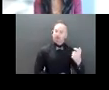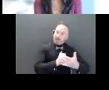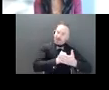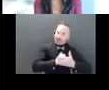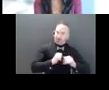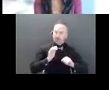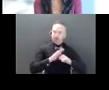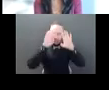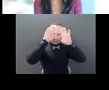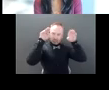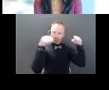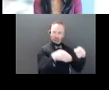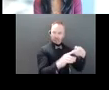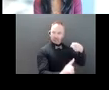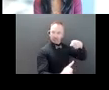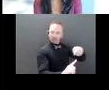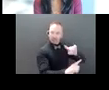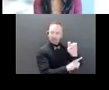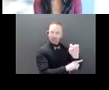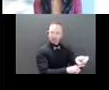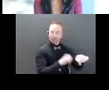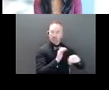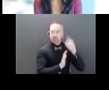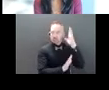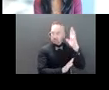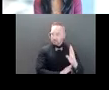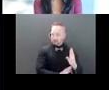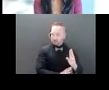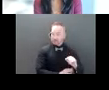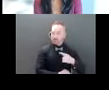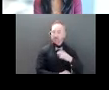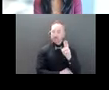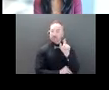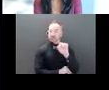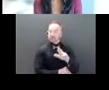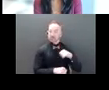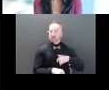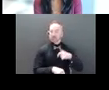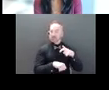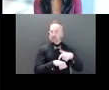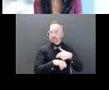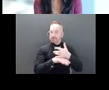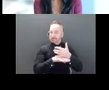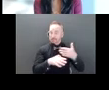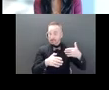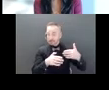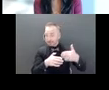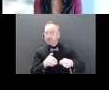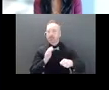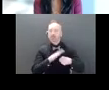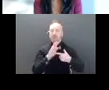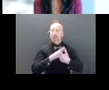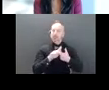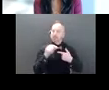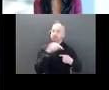the questions that you'd like to address to our speakers at the end of the webinar, and have the chat box for comments throughout